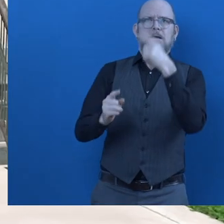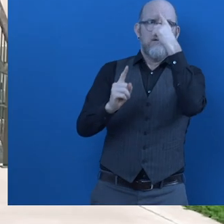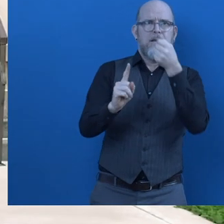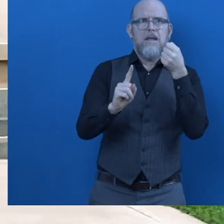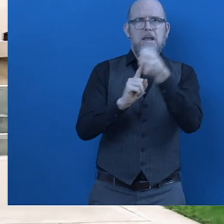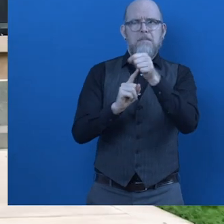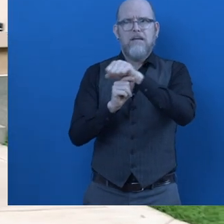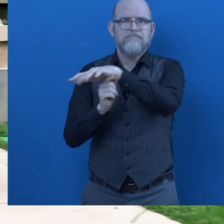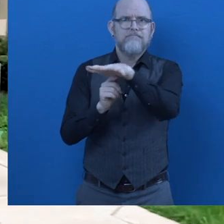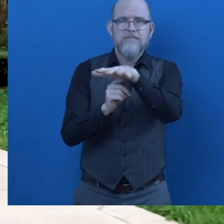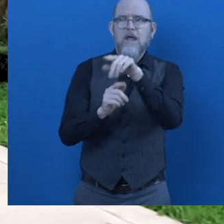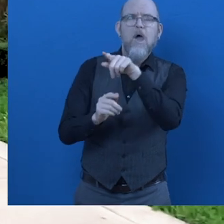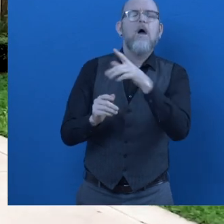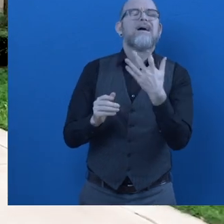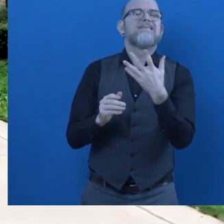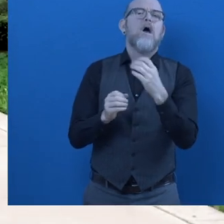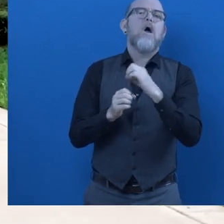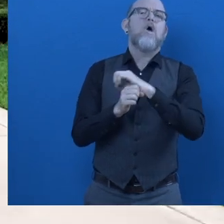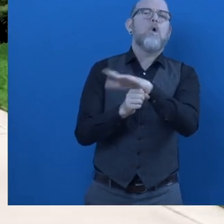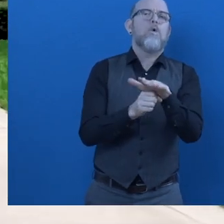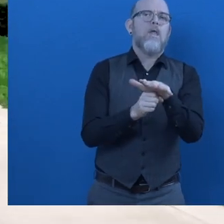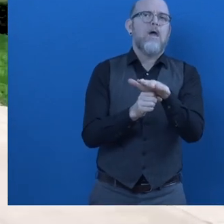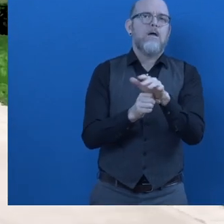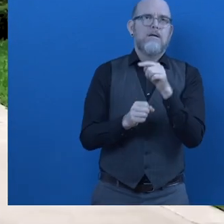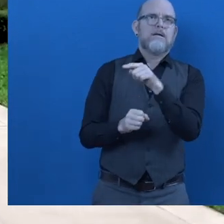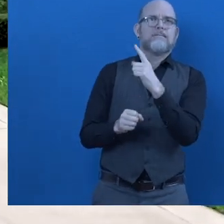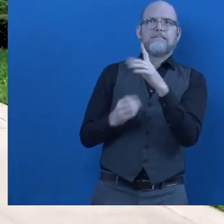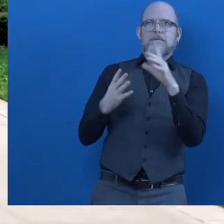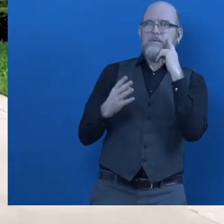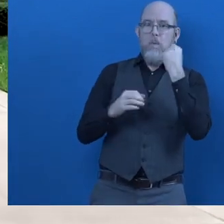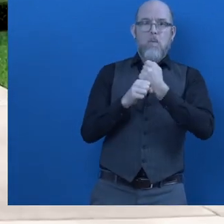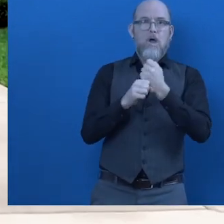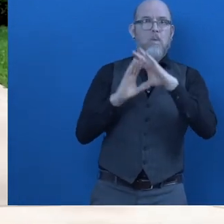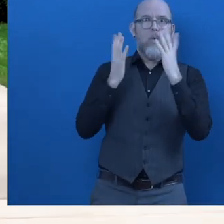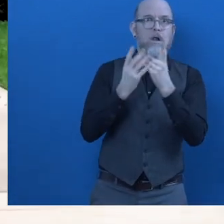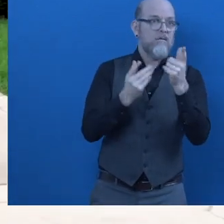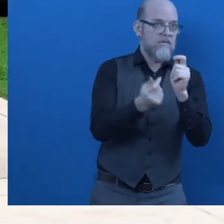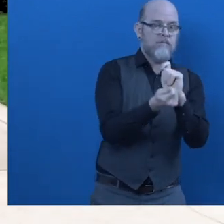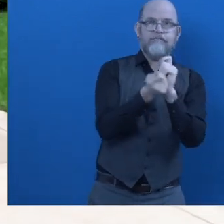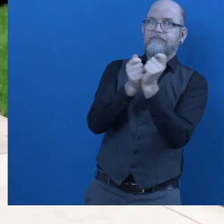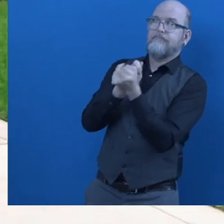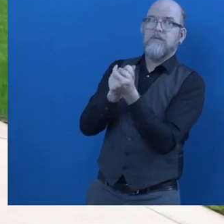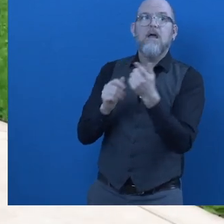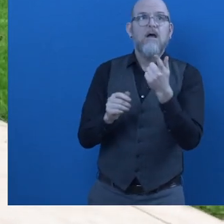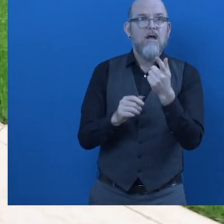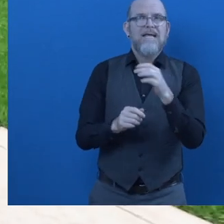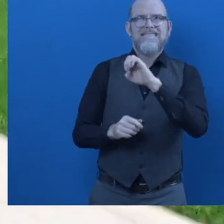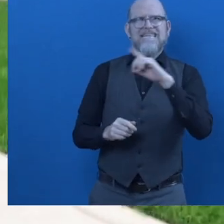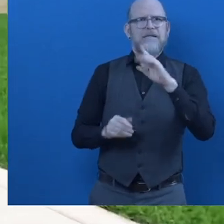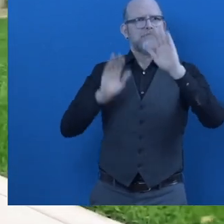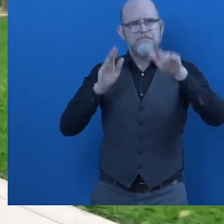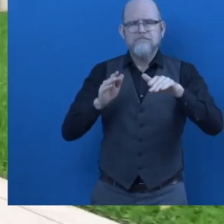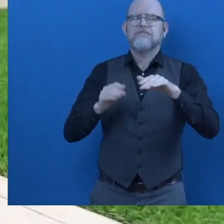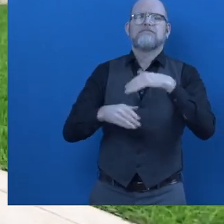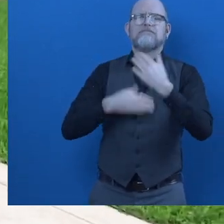Given the impact of COVID-19 on work and the workforce, as well as the change in Asia of work and the workforce,